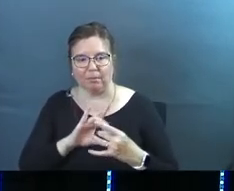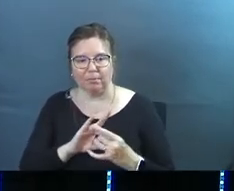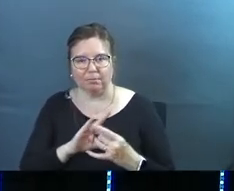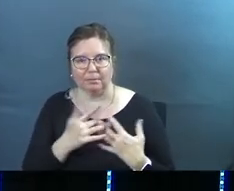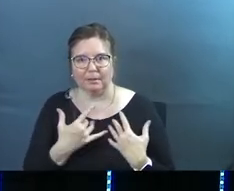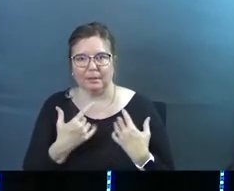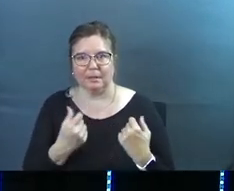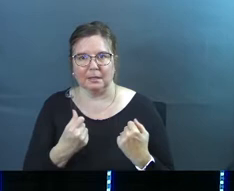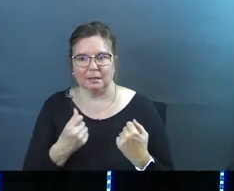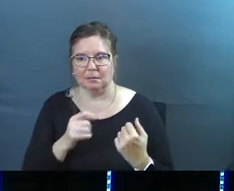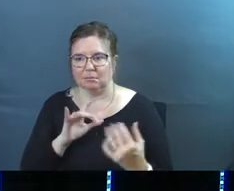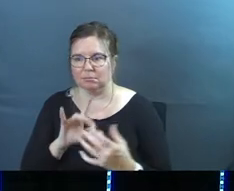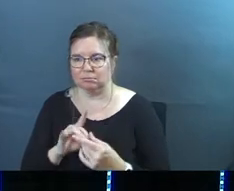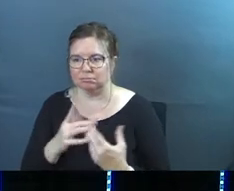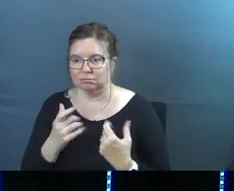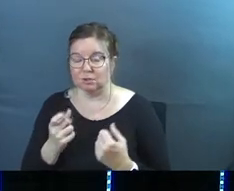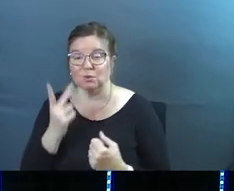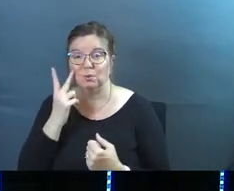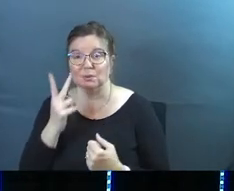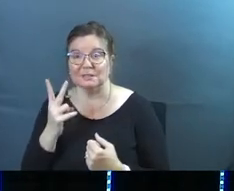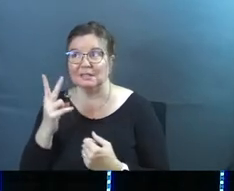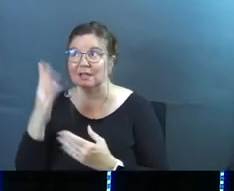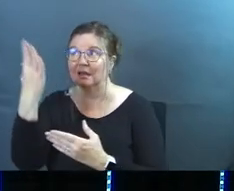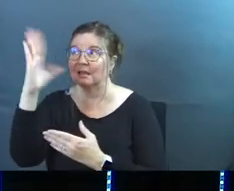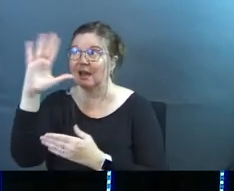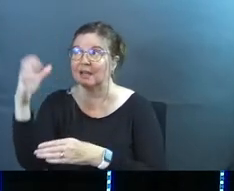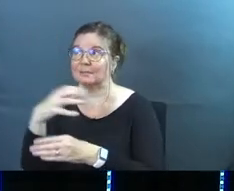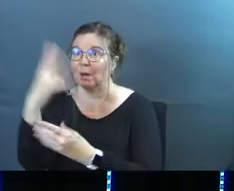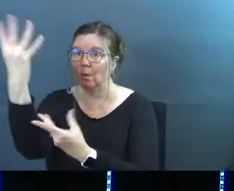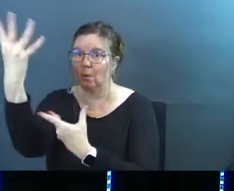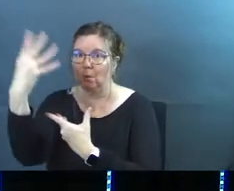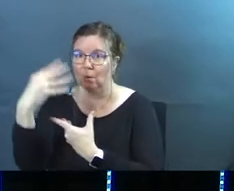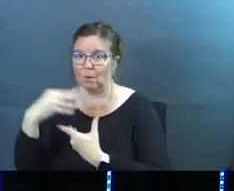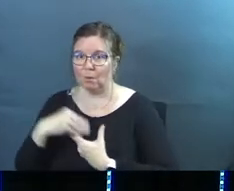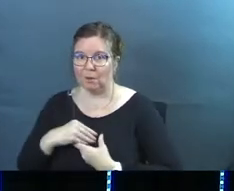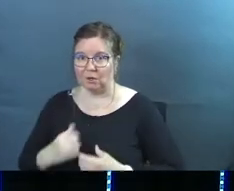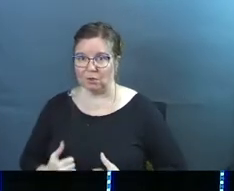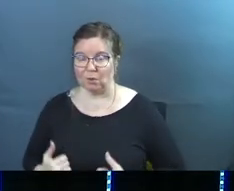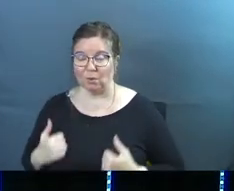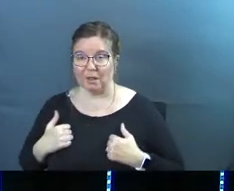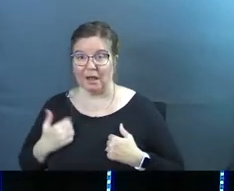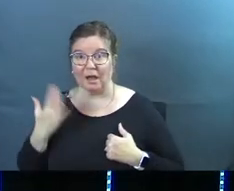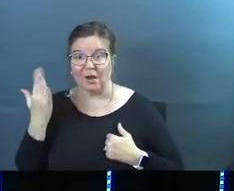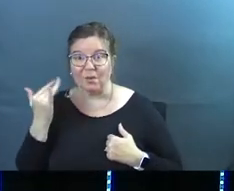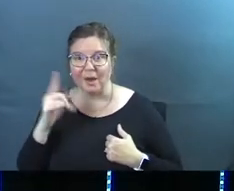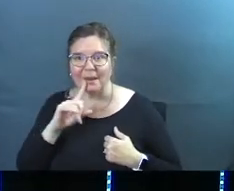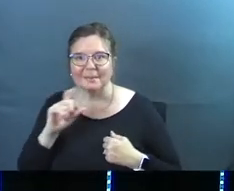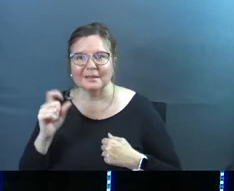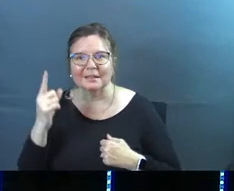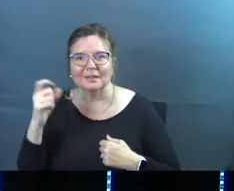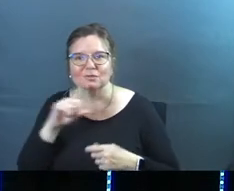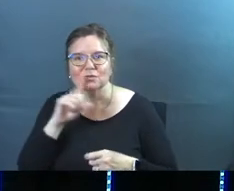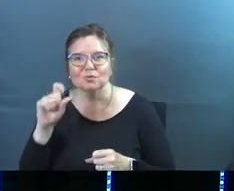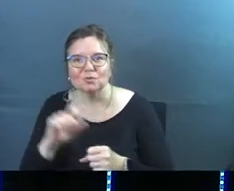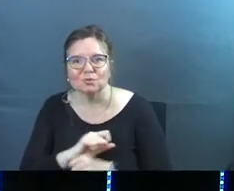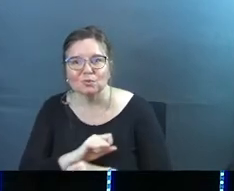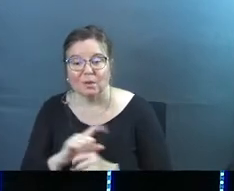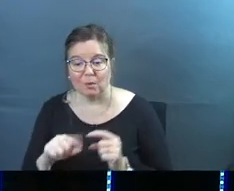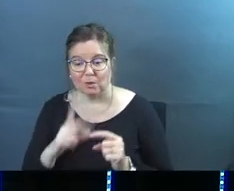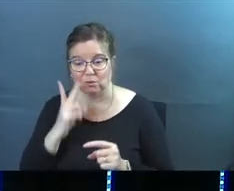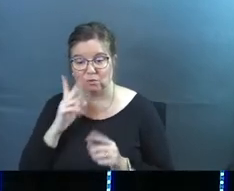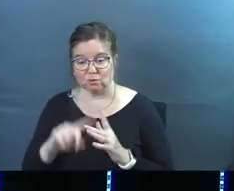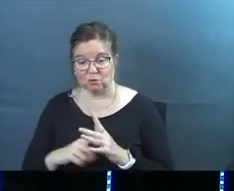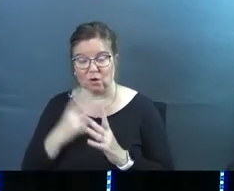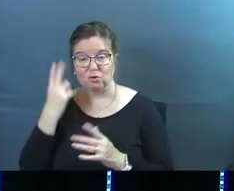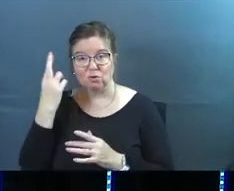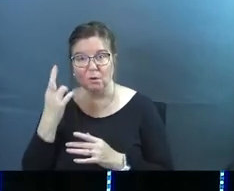Christ, you start to see eternal power flow into your life because it's all true. And once you